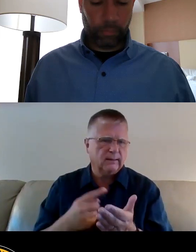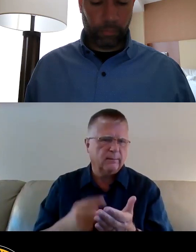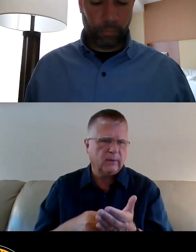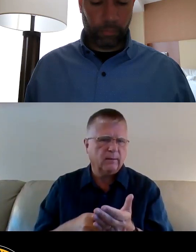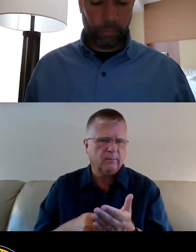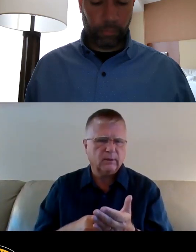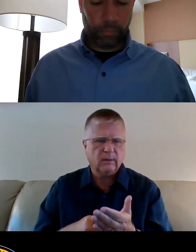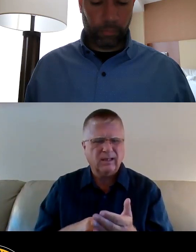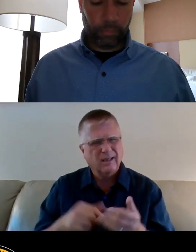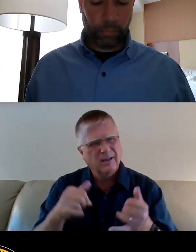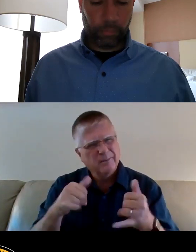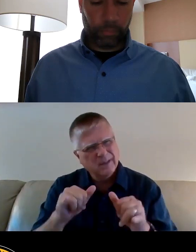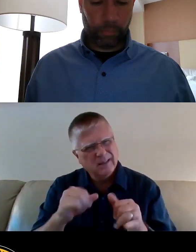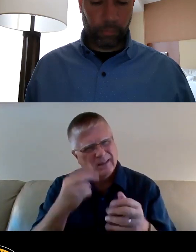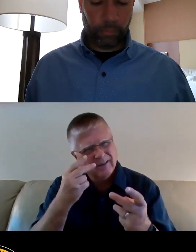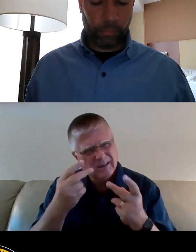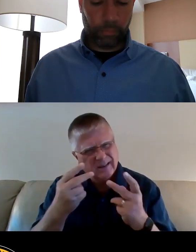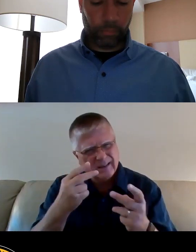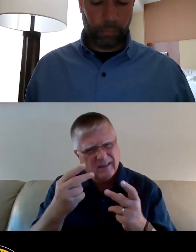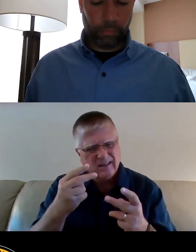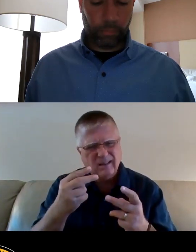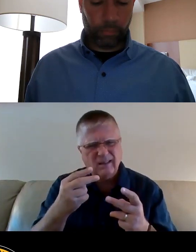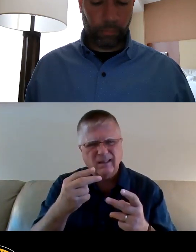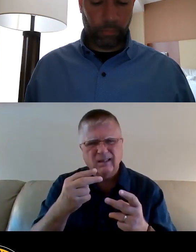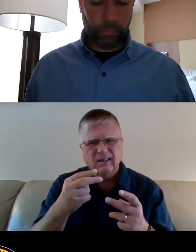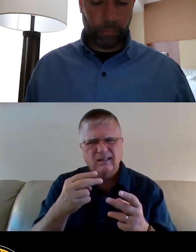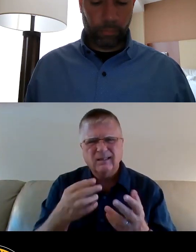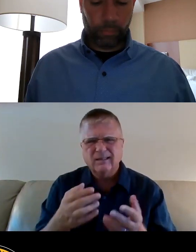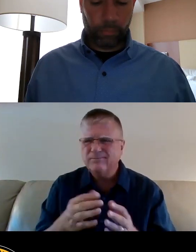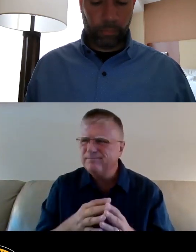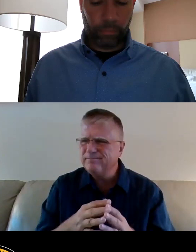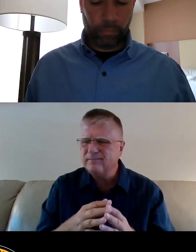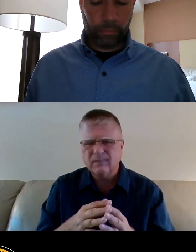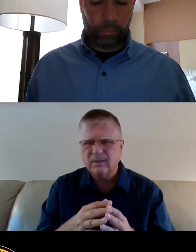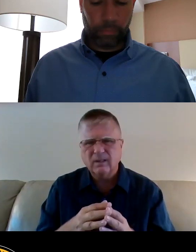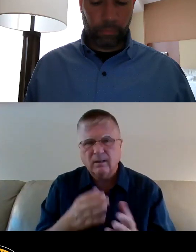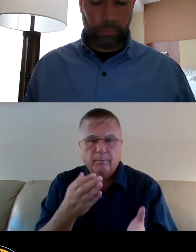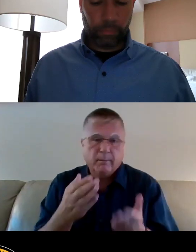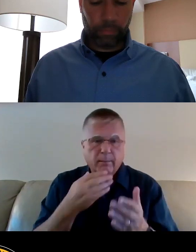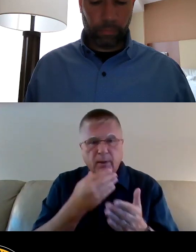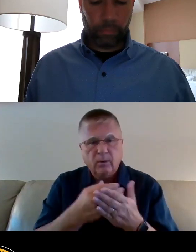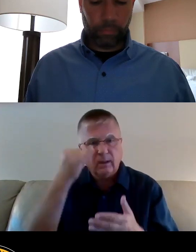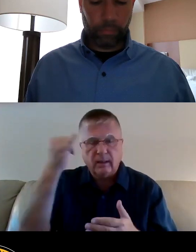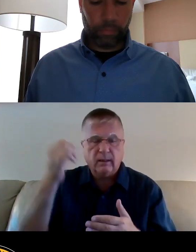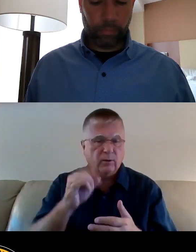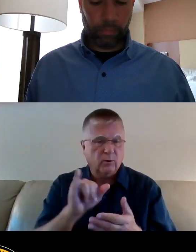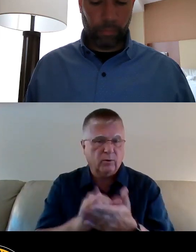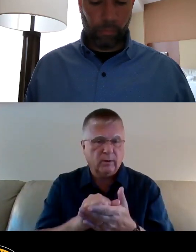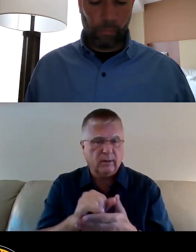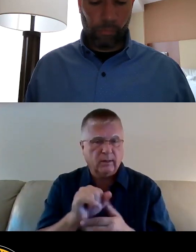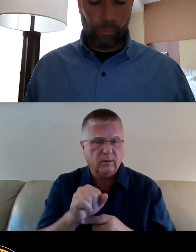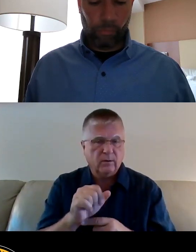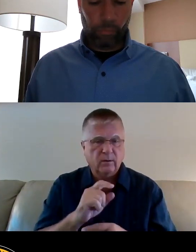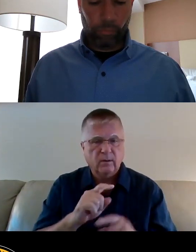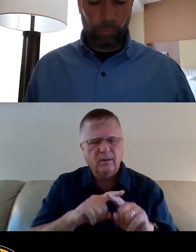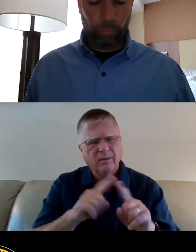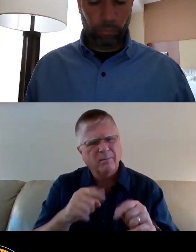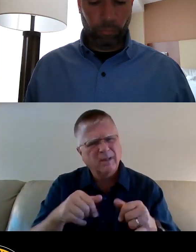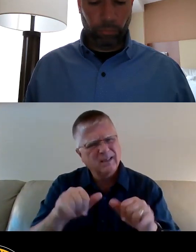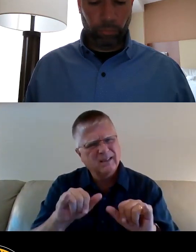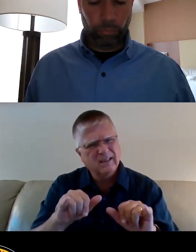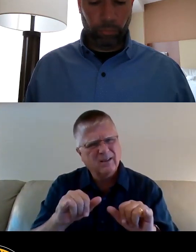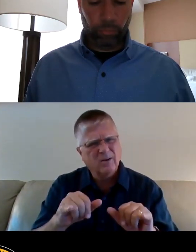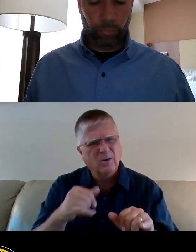I'm still seeing, I mean, it might be a good idea to do that, but I still see that we